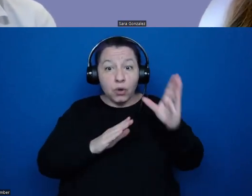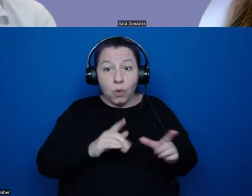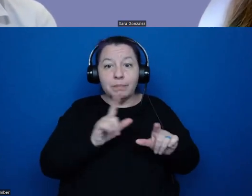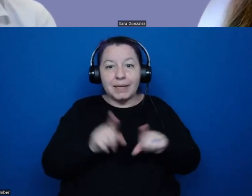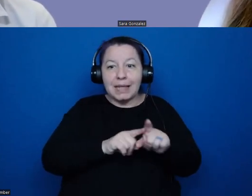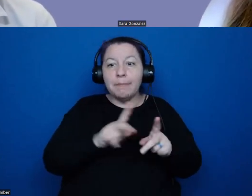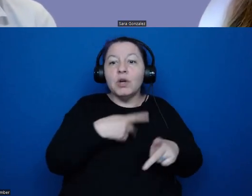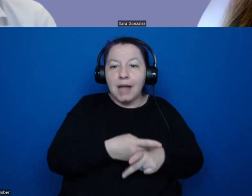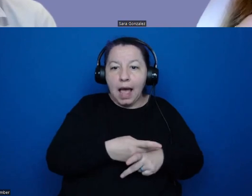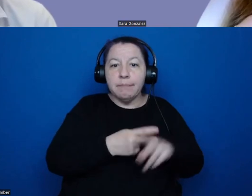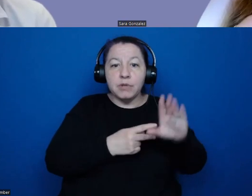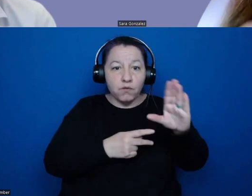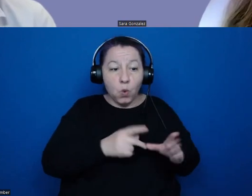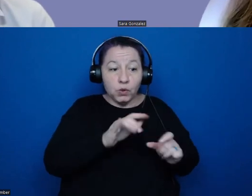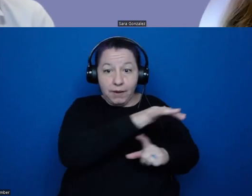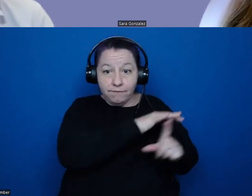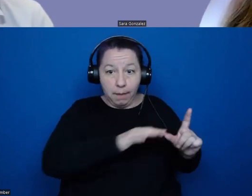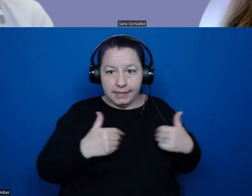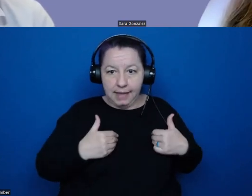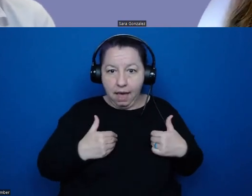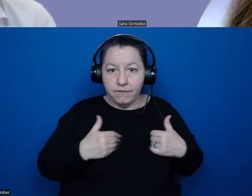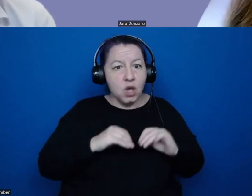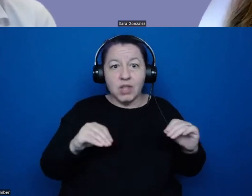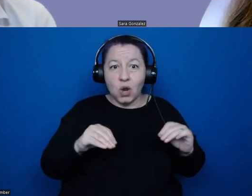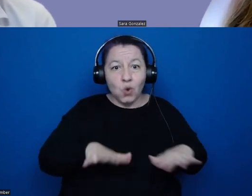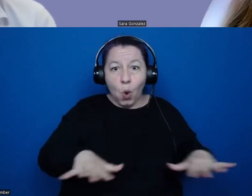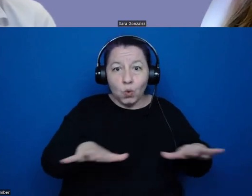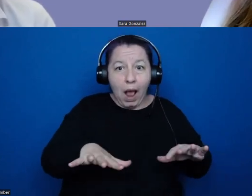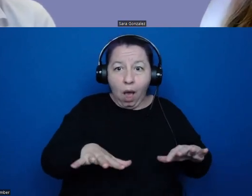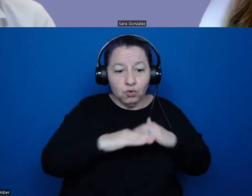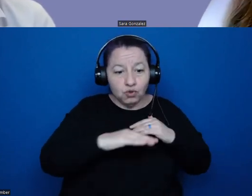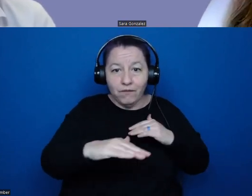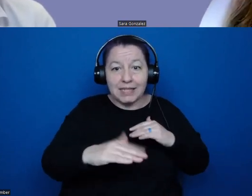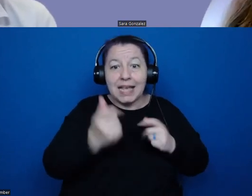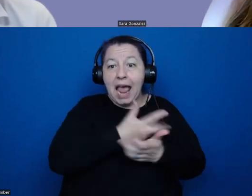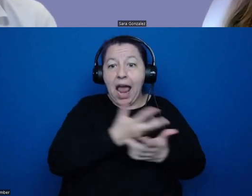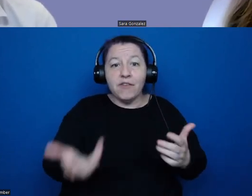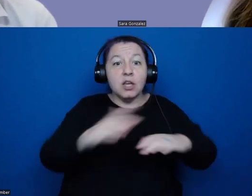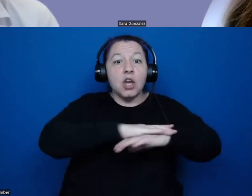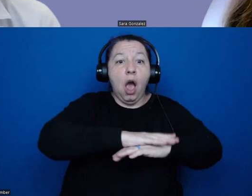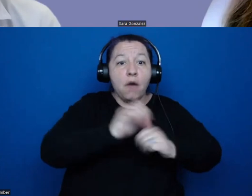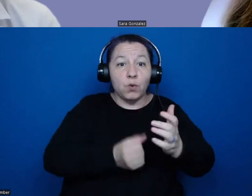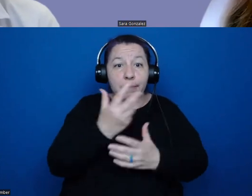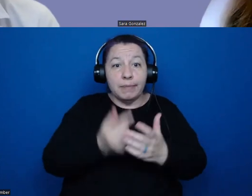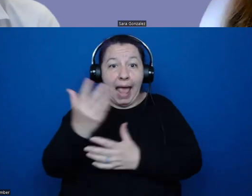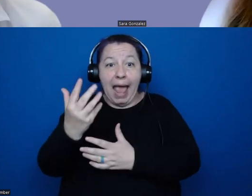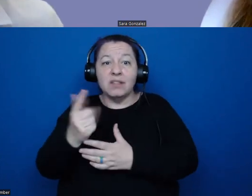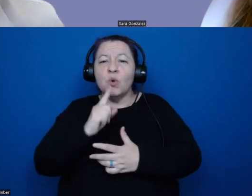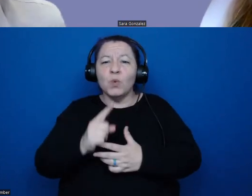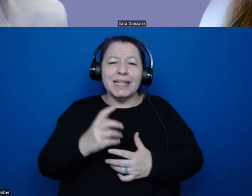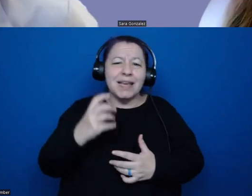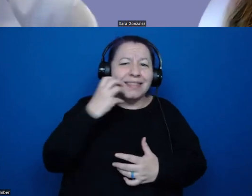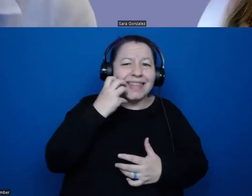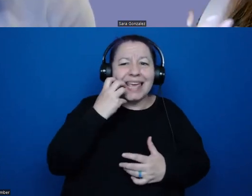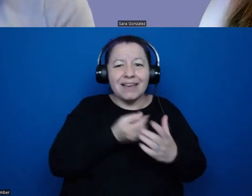environments. There is no ground surface because everything is covered with plants like really dense vegetation and root